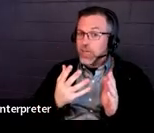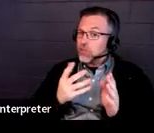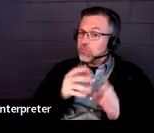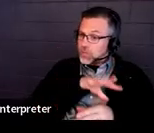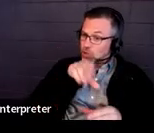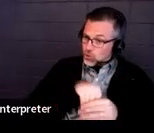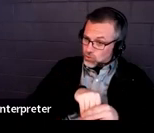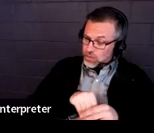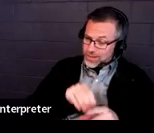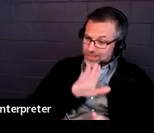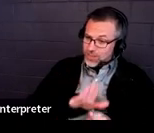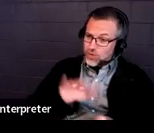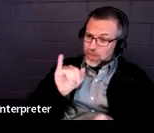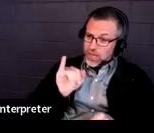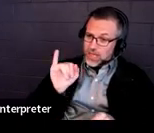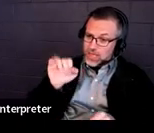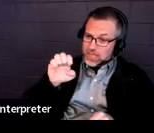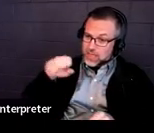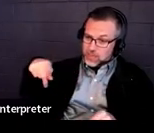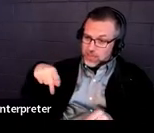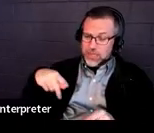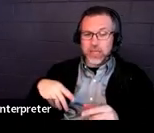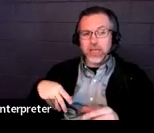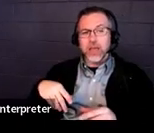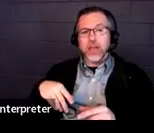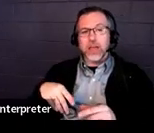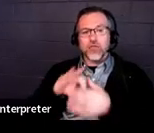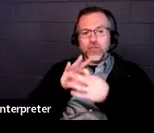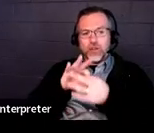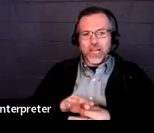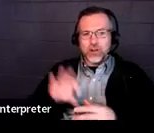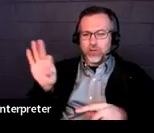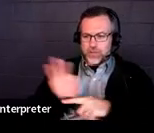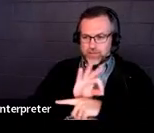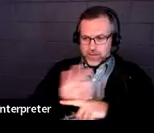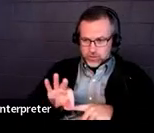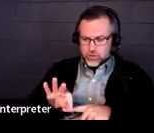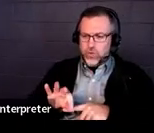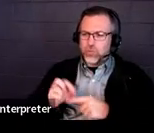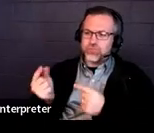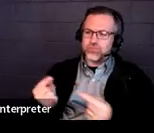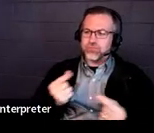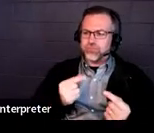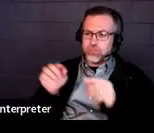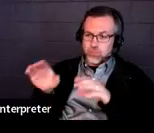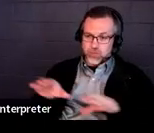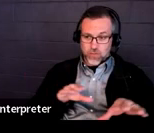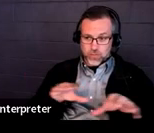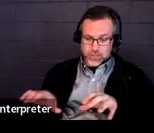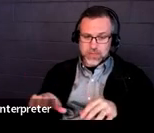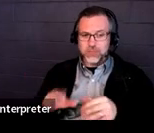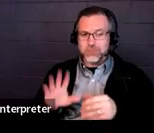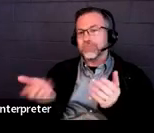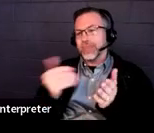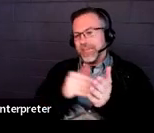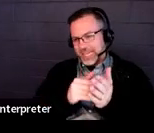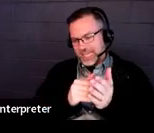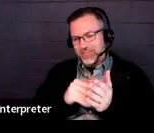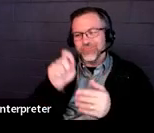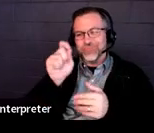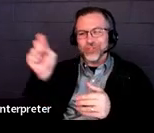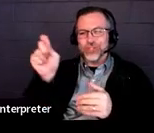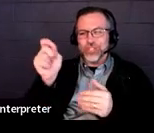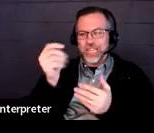around their present level of functional performance. And again, this is a list within section two that